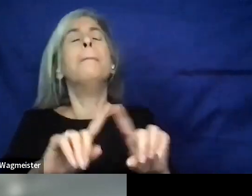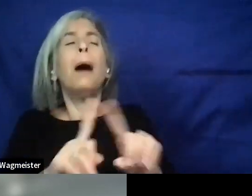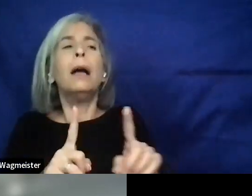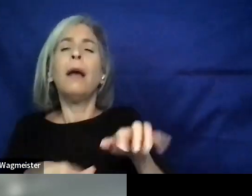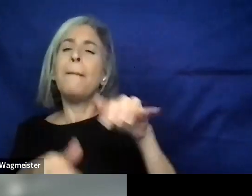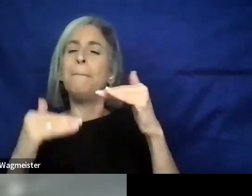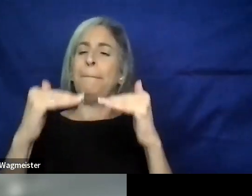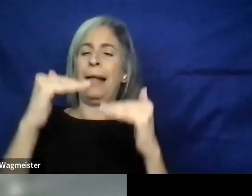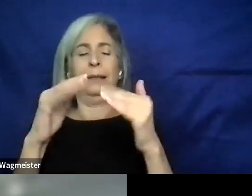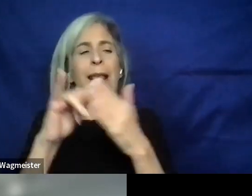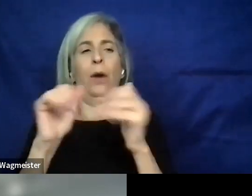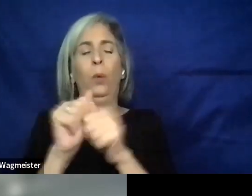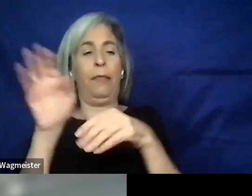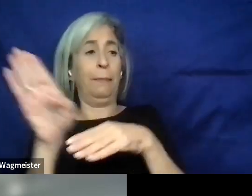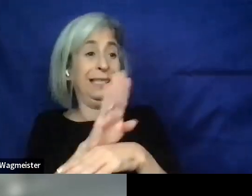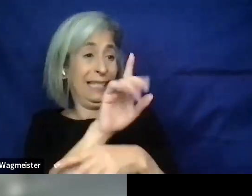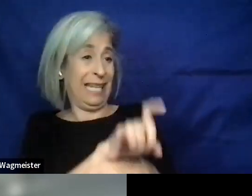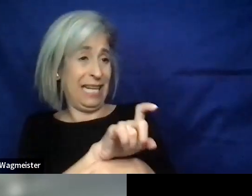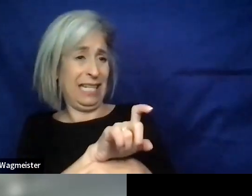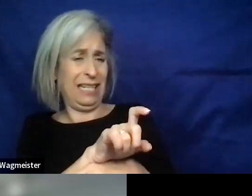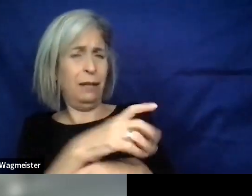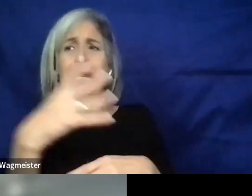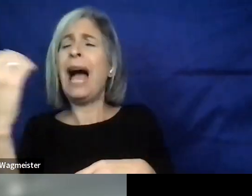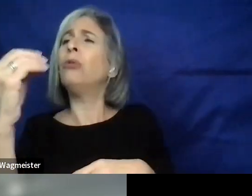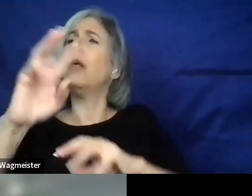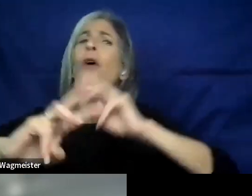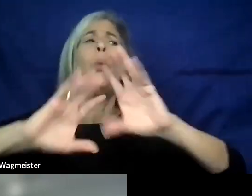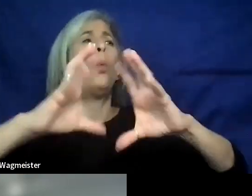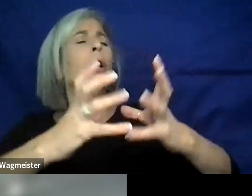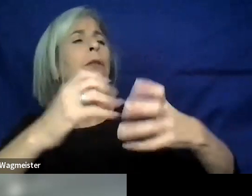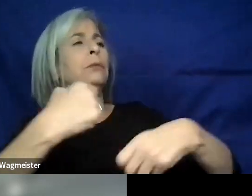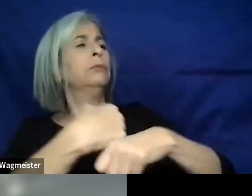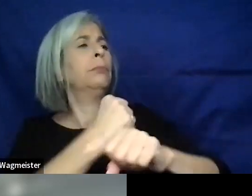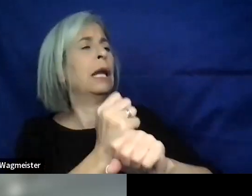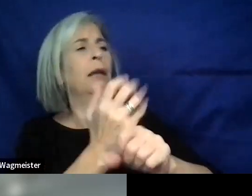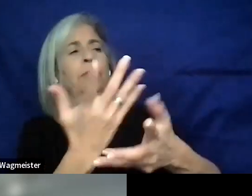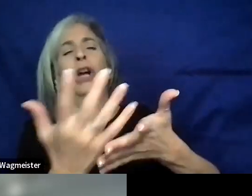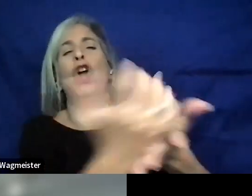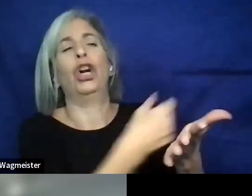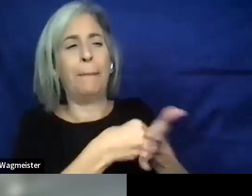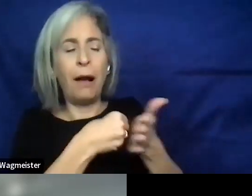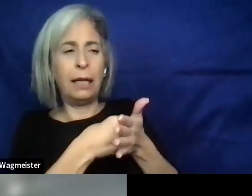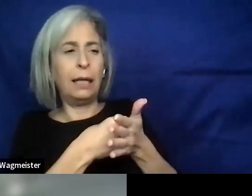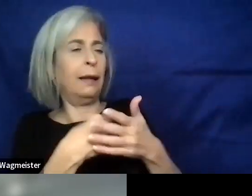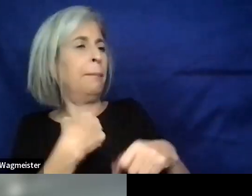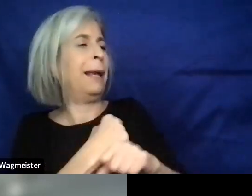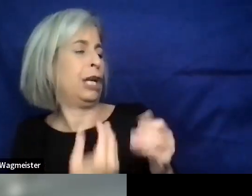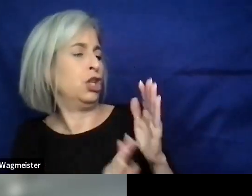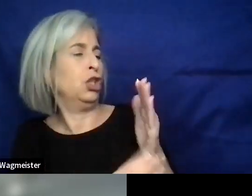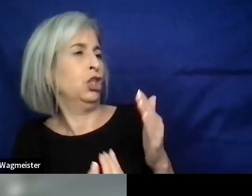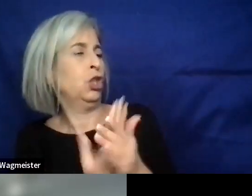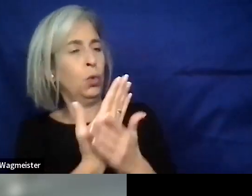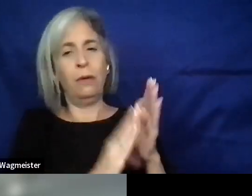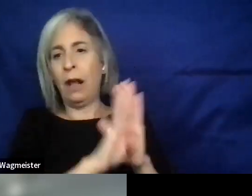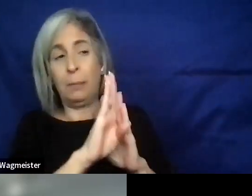balance that with the business need to be out in the world making money, putting new development out for